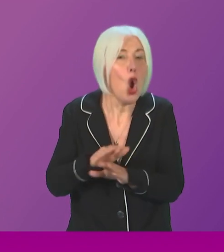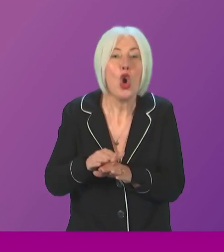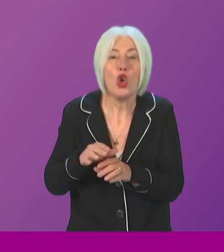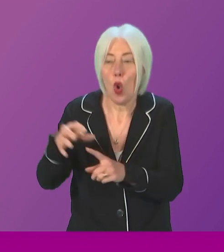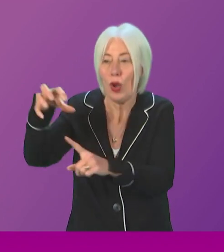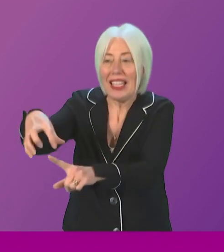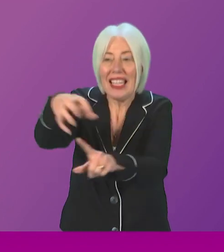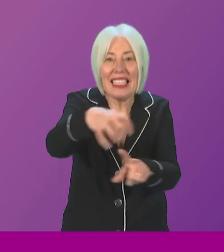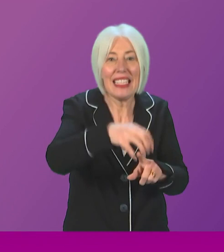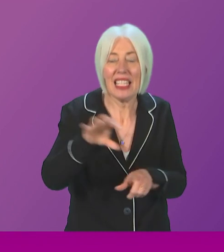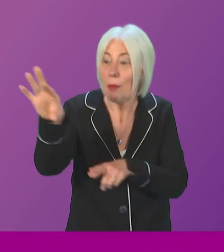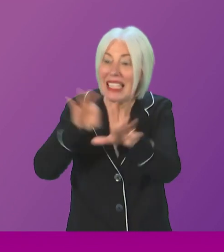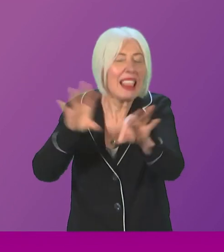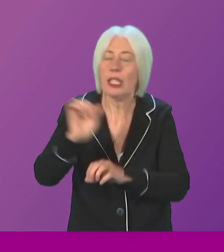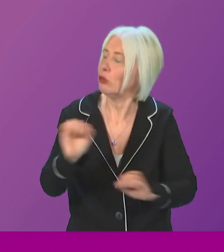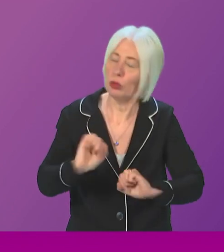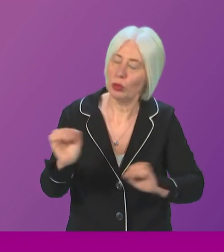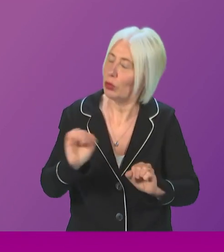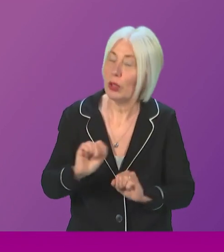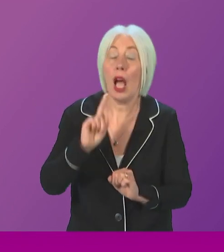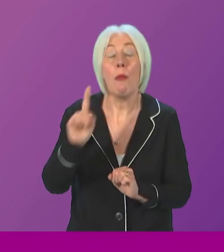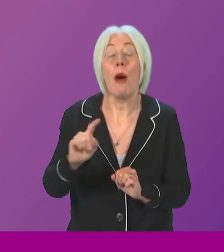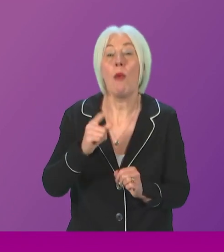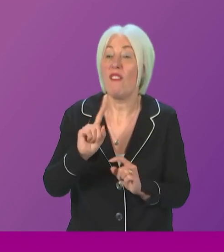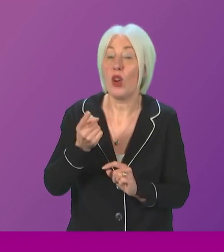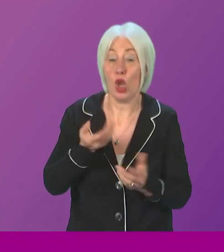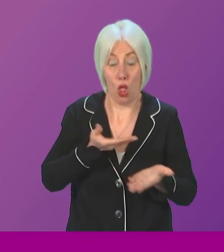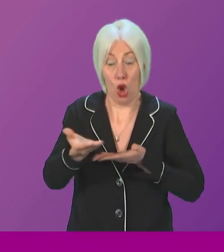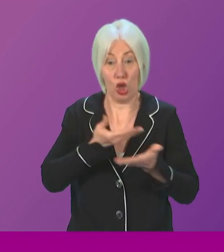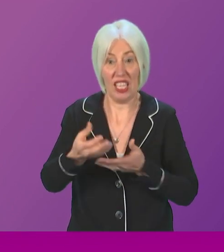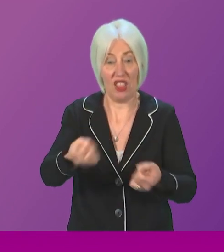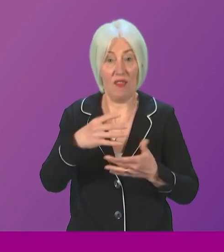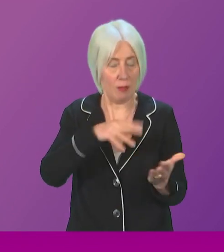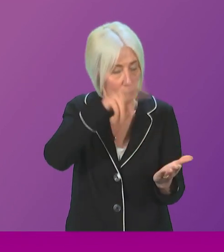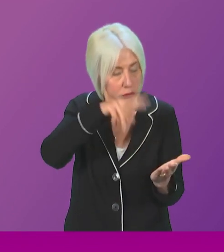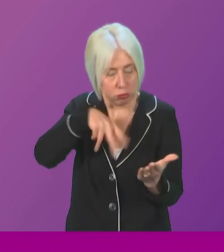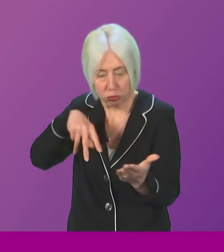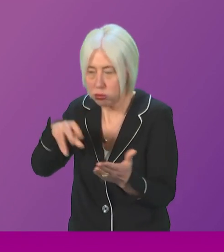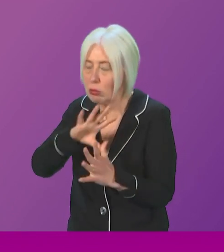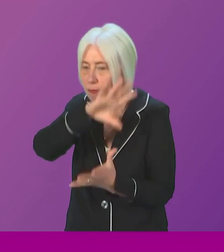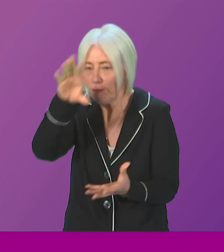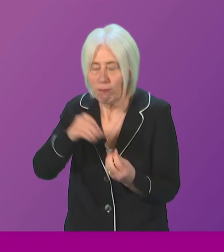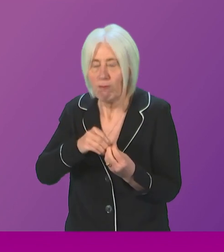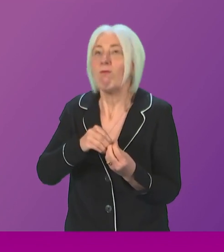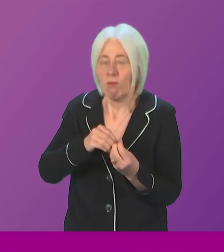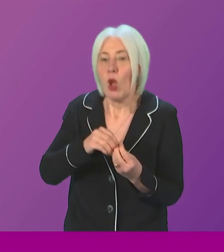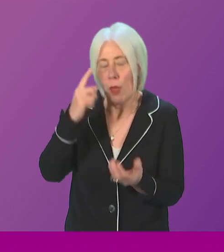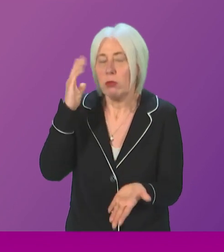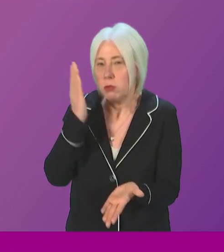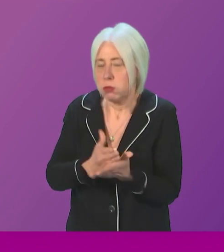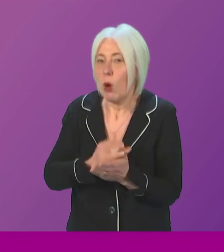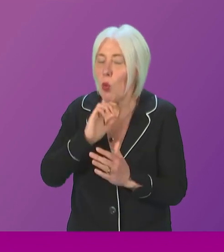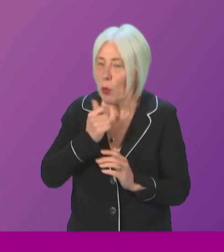This will not begin until we've considered the consultation feedback and until that engagement is complete. And we are determined to ensure